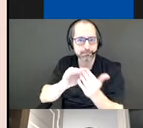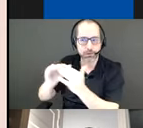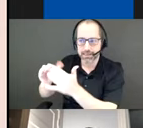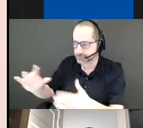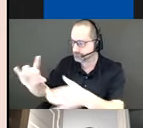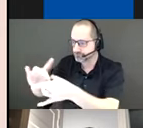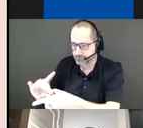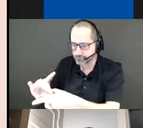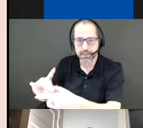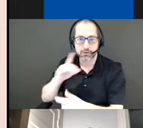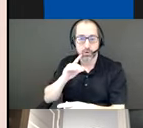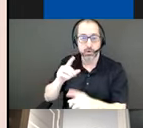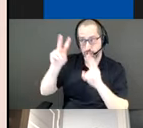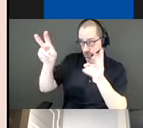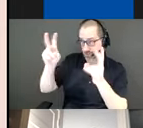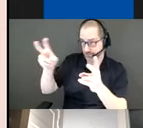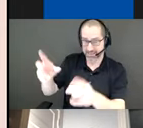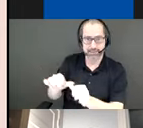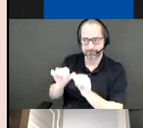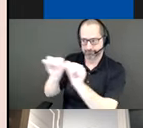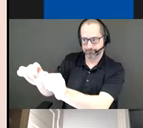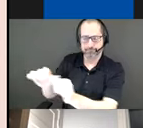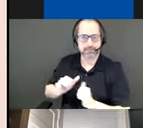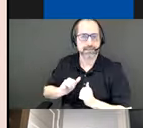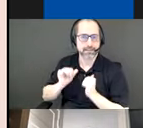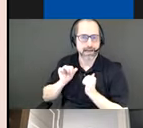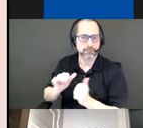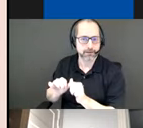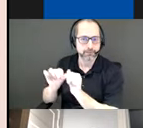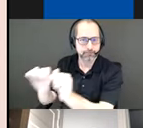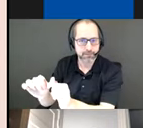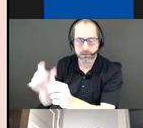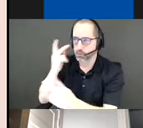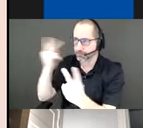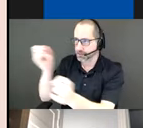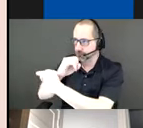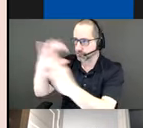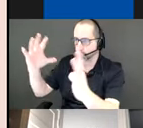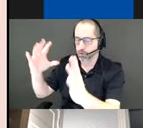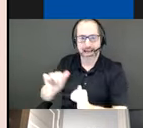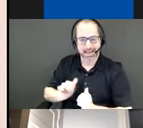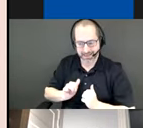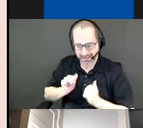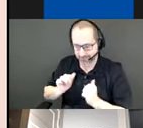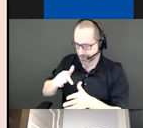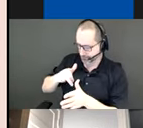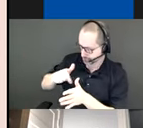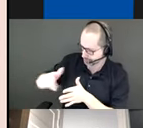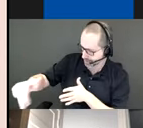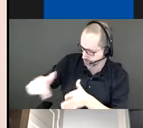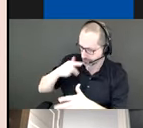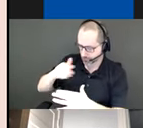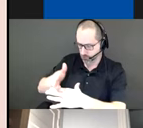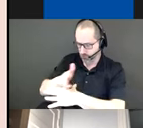is Patino of Life and it proposes a vision for a living pathway connected with shared habitat and inspired by